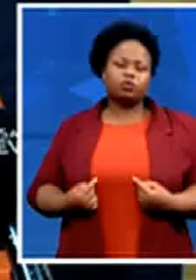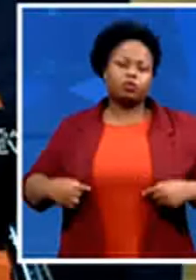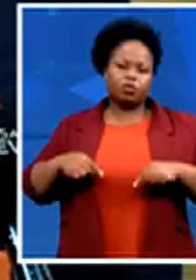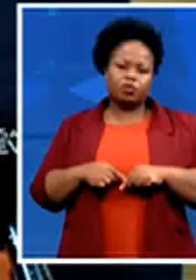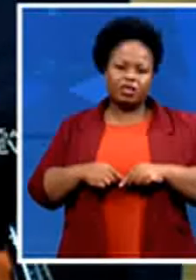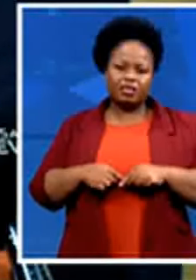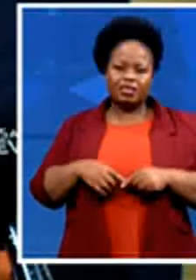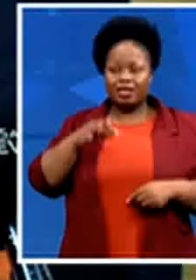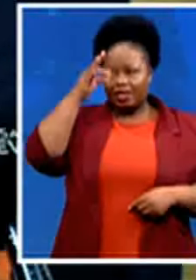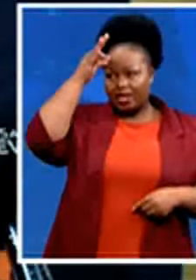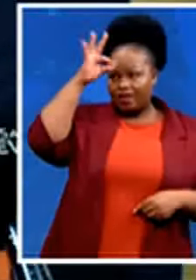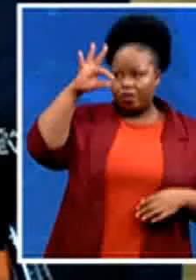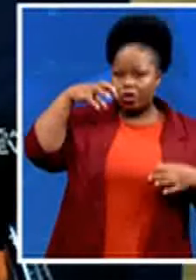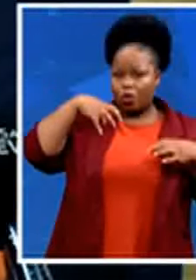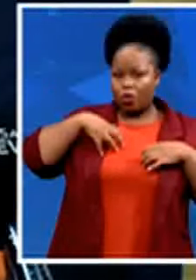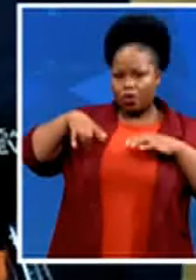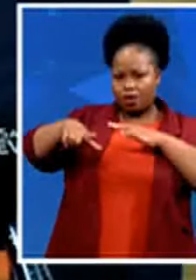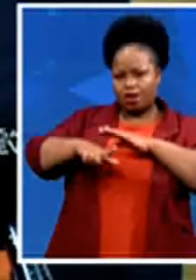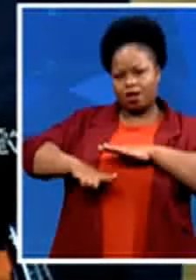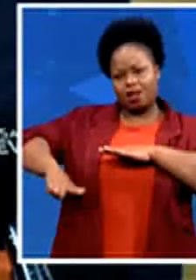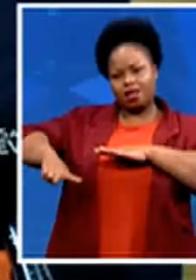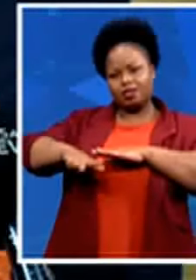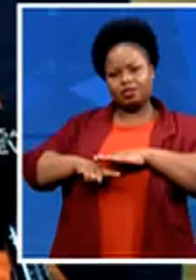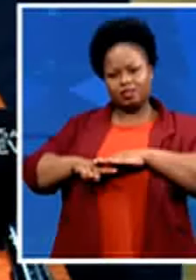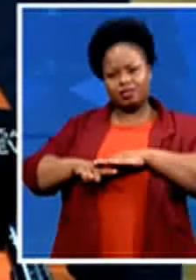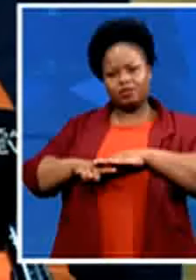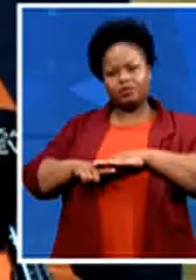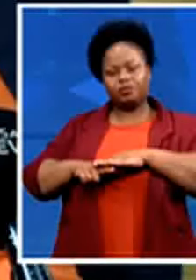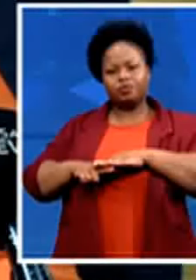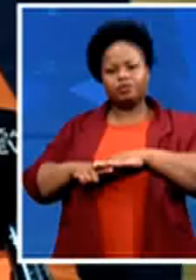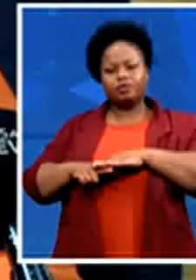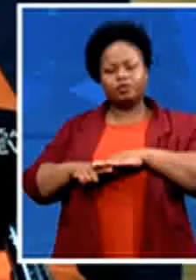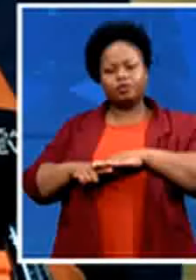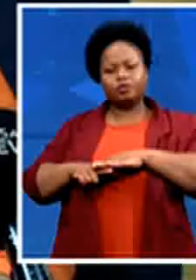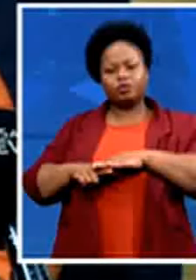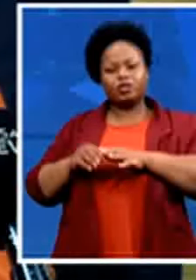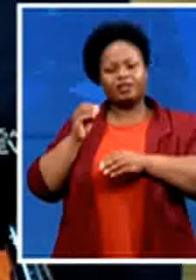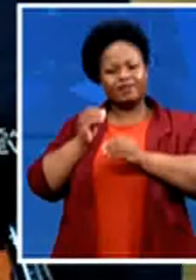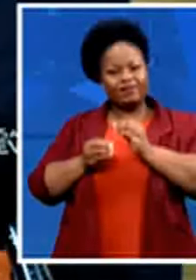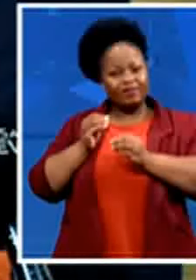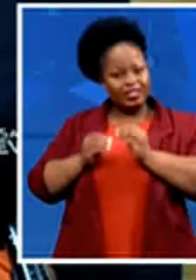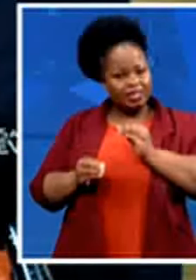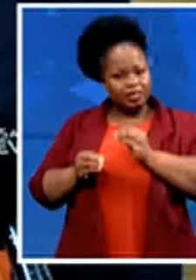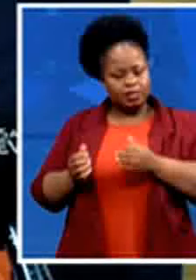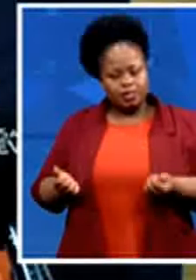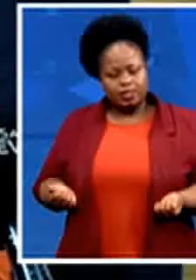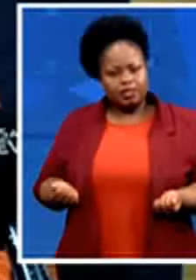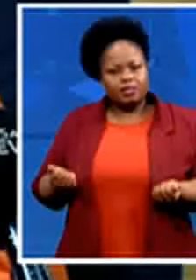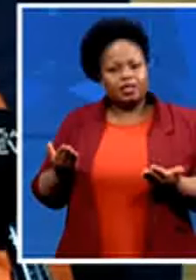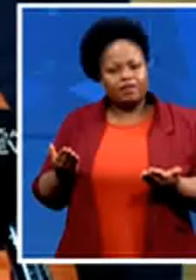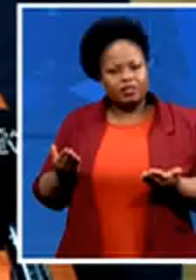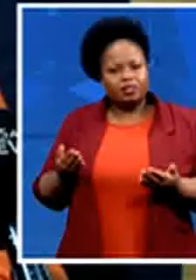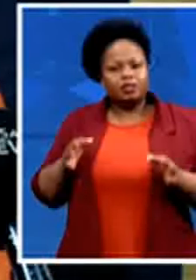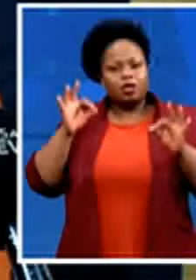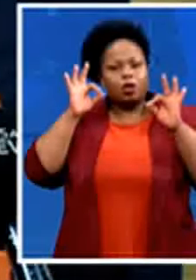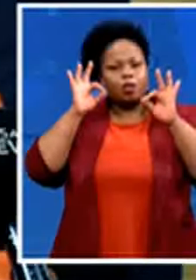and we will service the land and we will demarcate a proper township